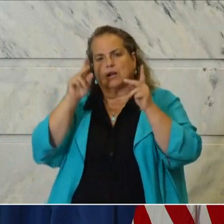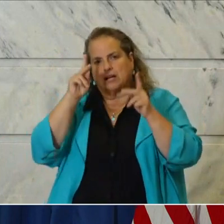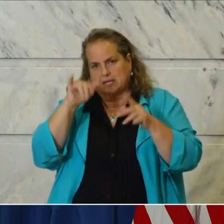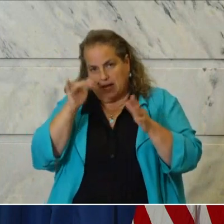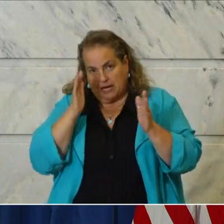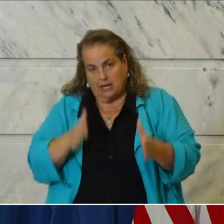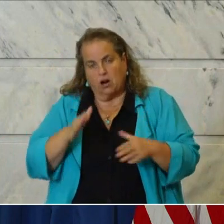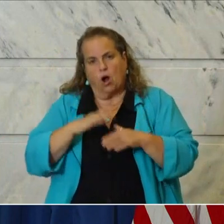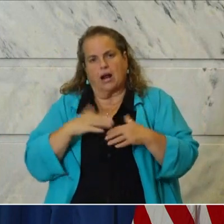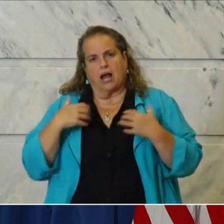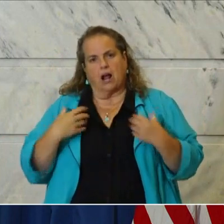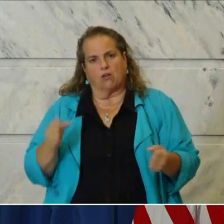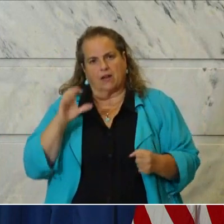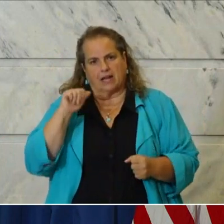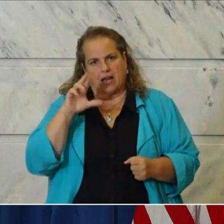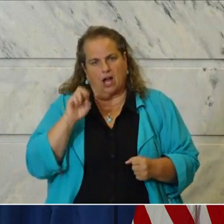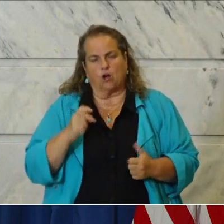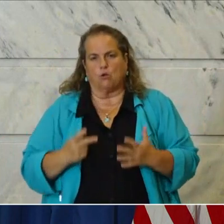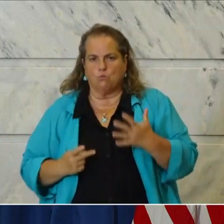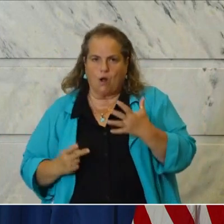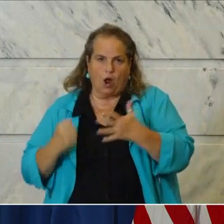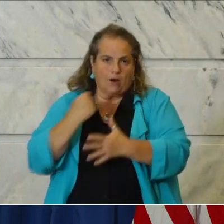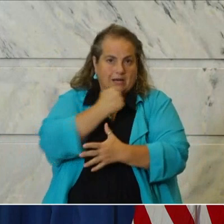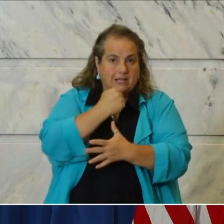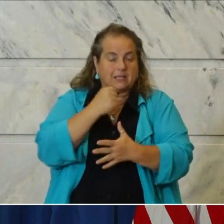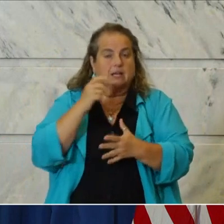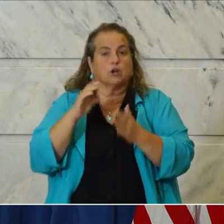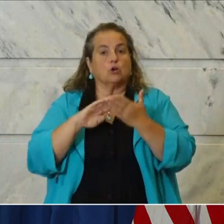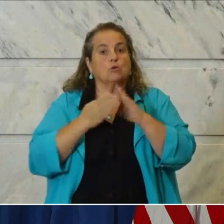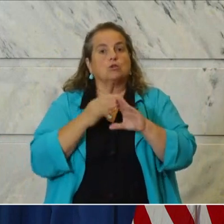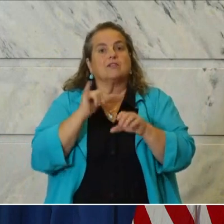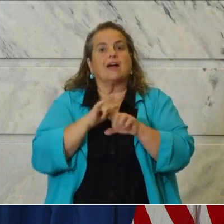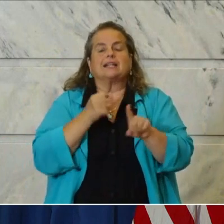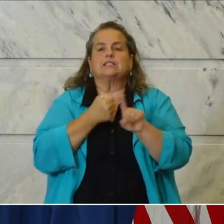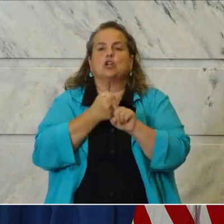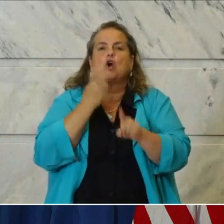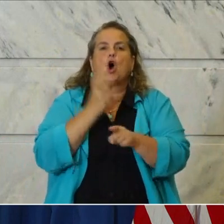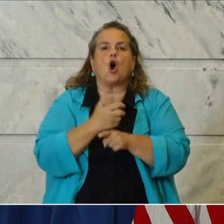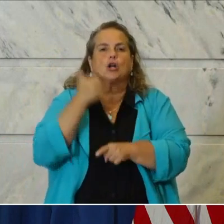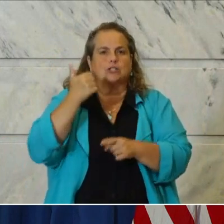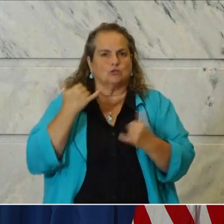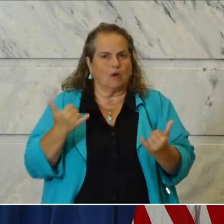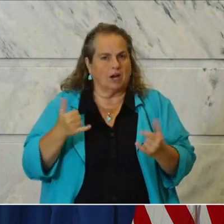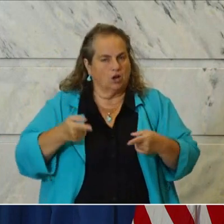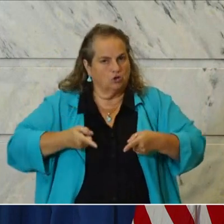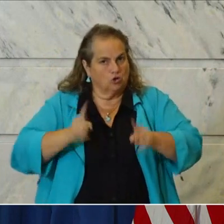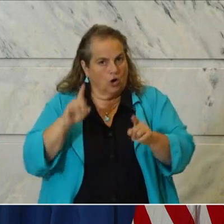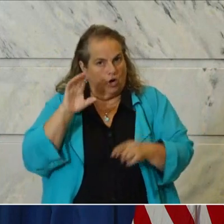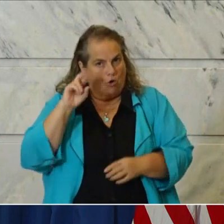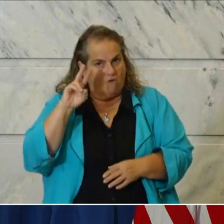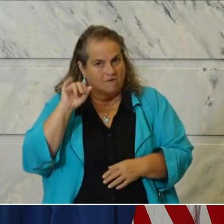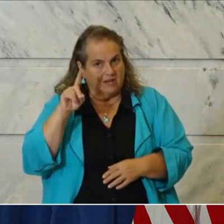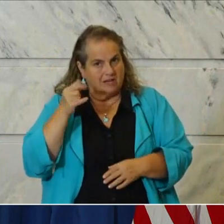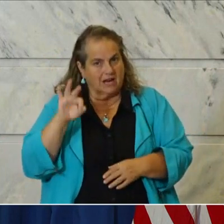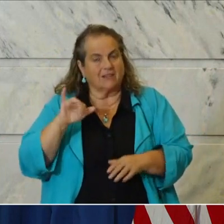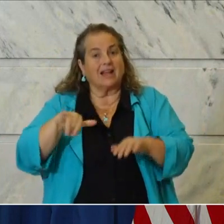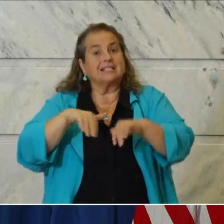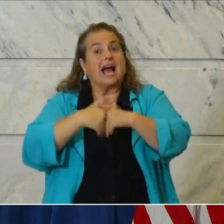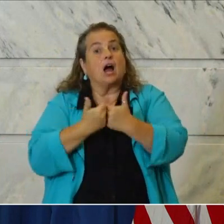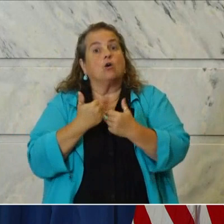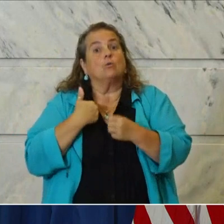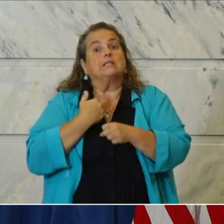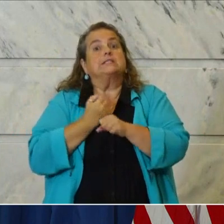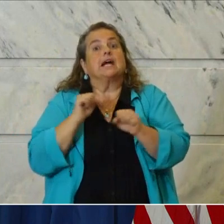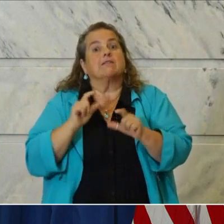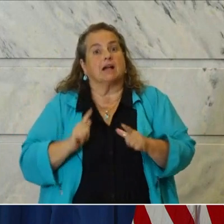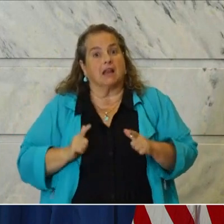But prioritizing those communities that are hit the hardest right now during COVID-19. That's how we save lives. That's why you set